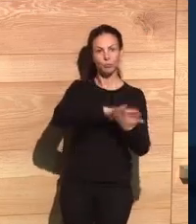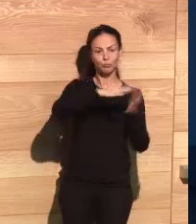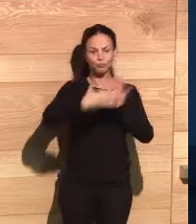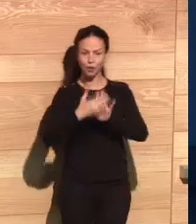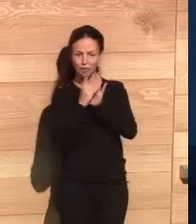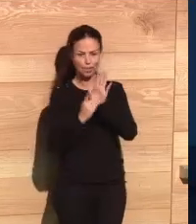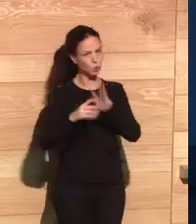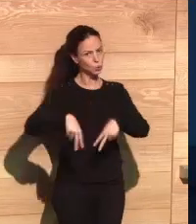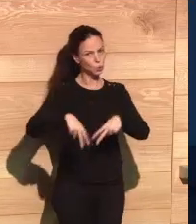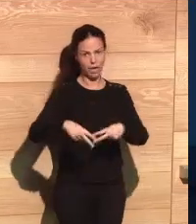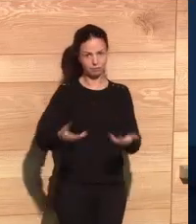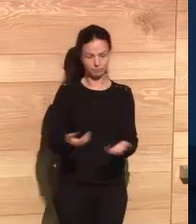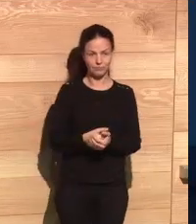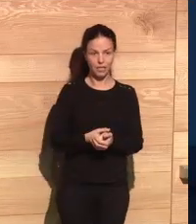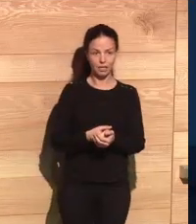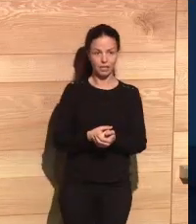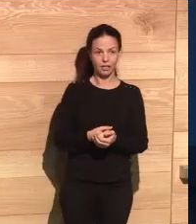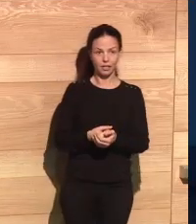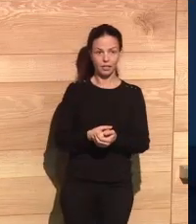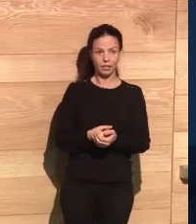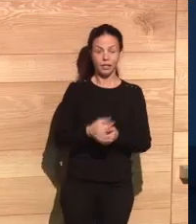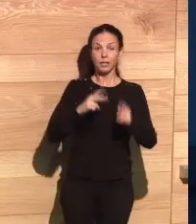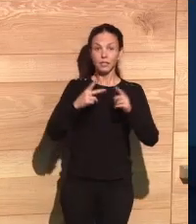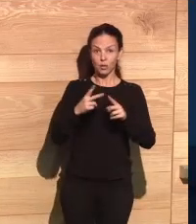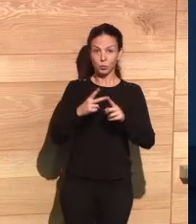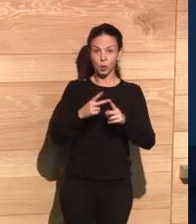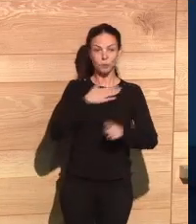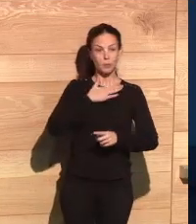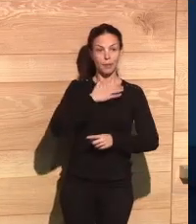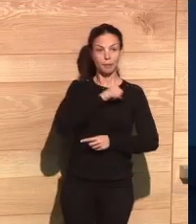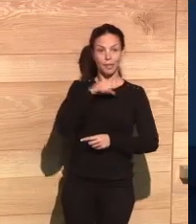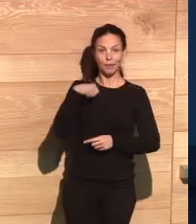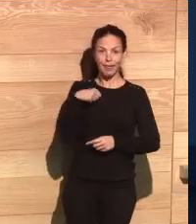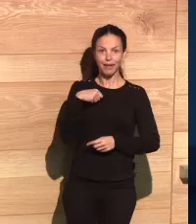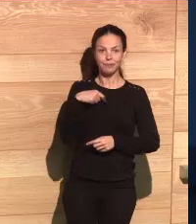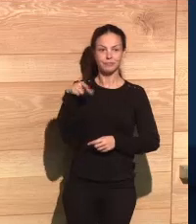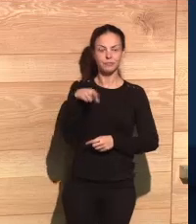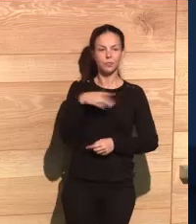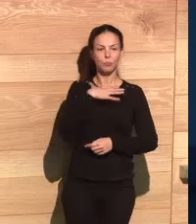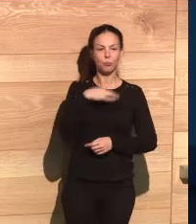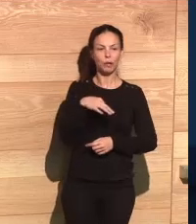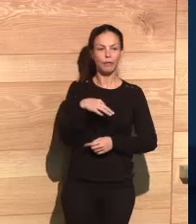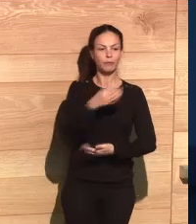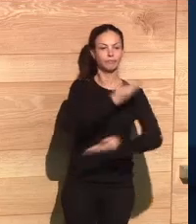privacy should never be turned into data. Also, and secondly,